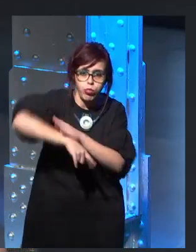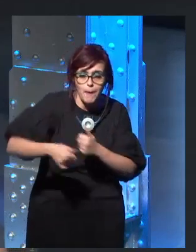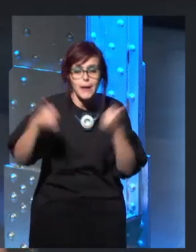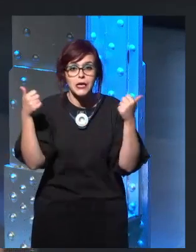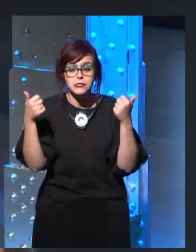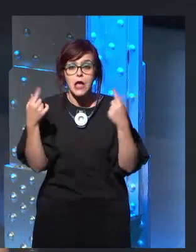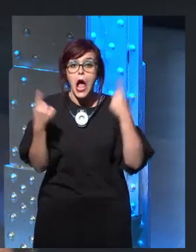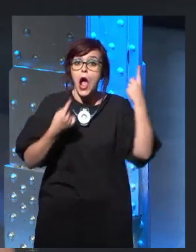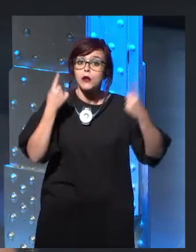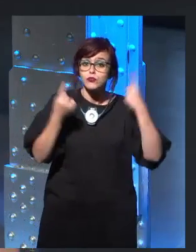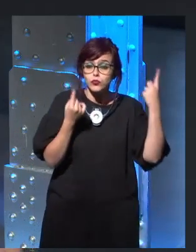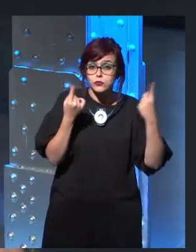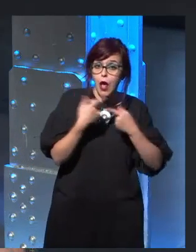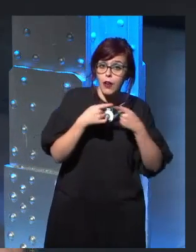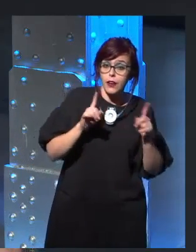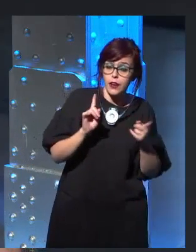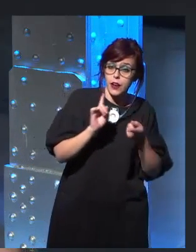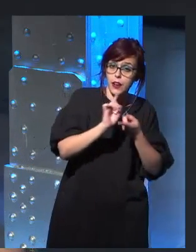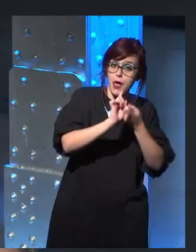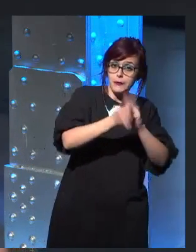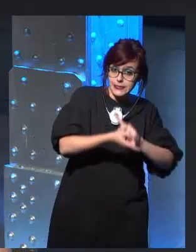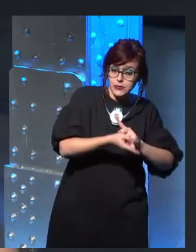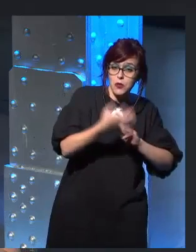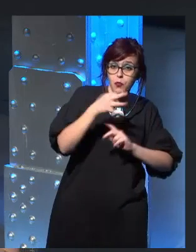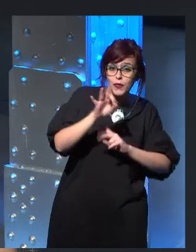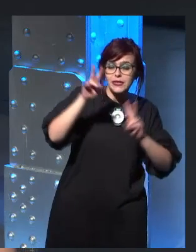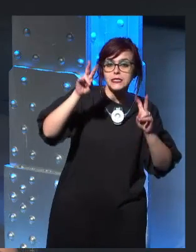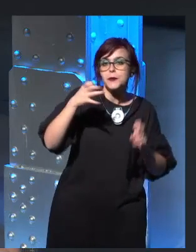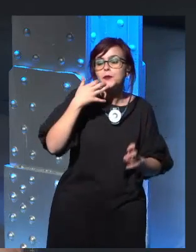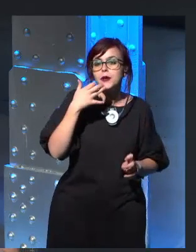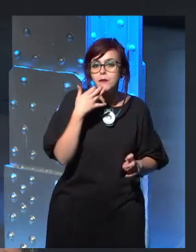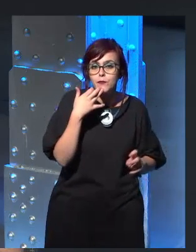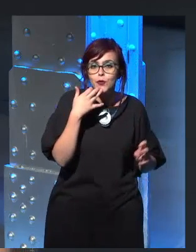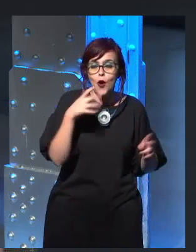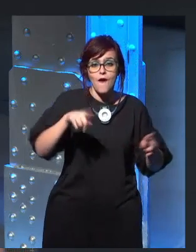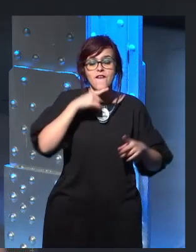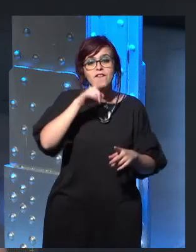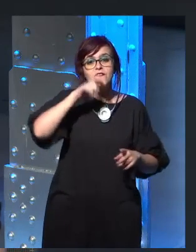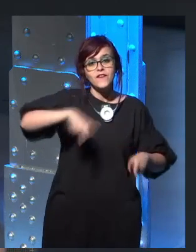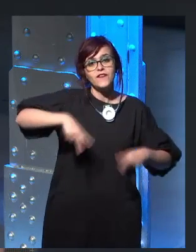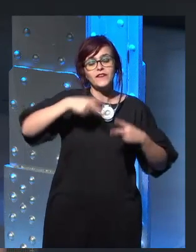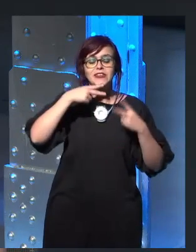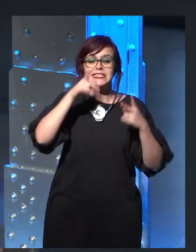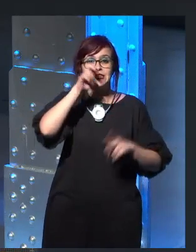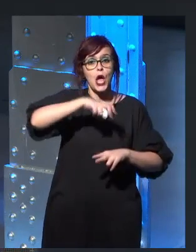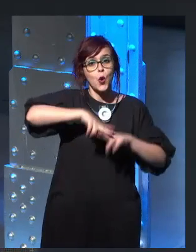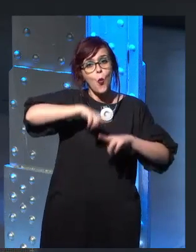first part of A Dance with Dragons, which are slower and more introspective and very much focused on